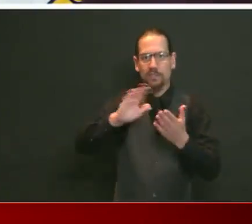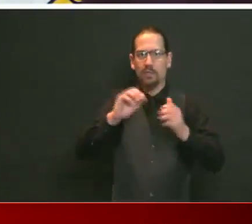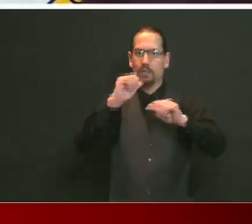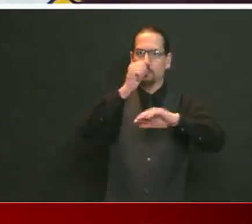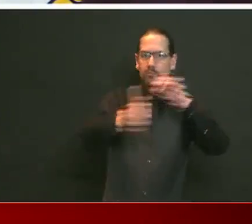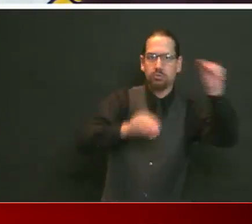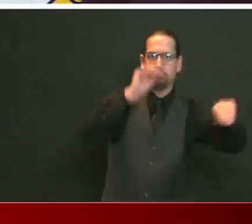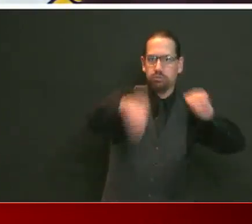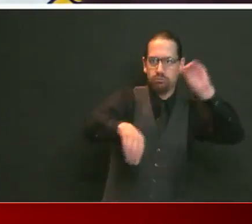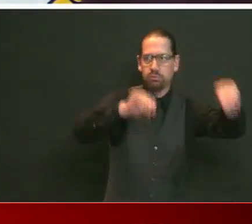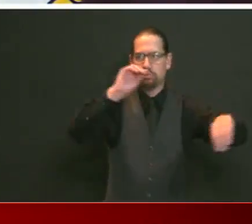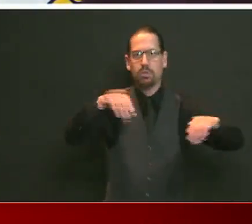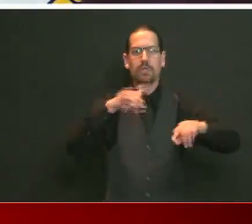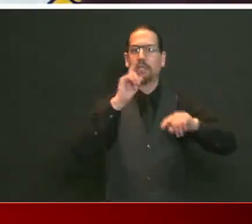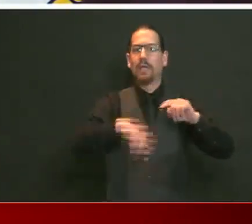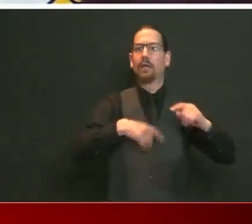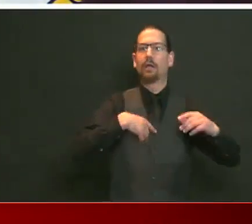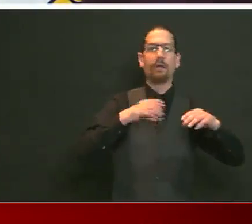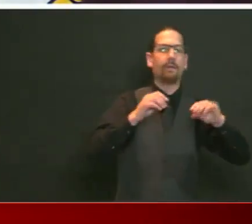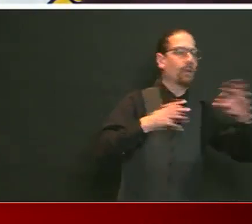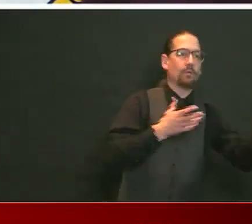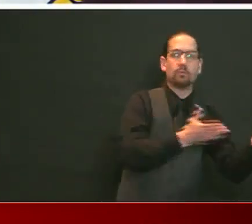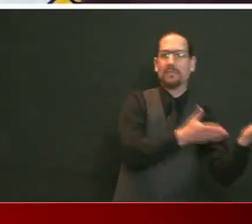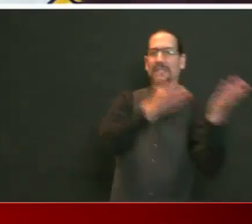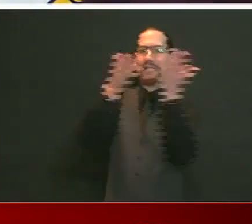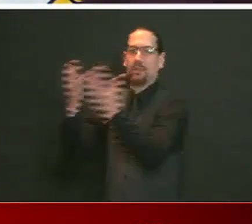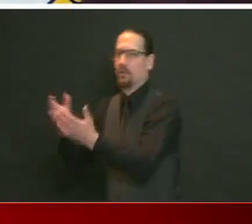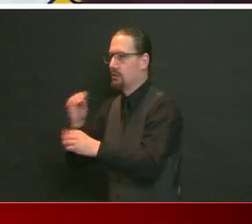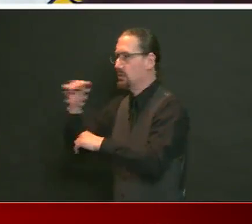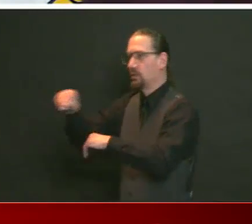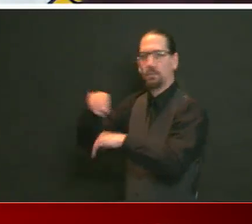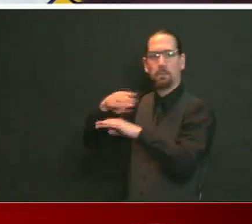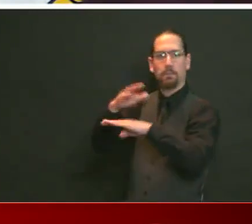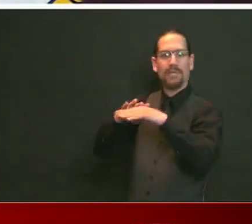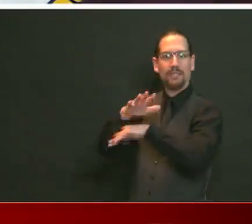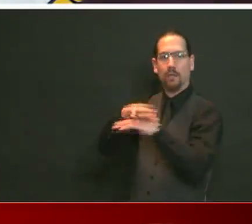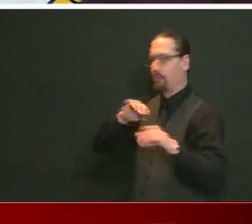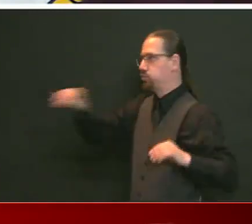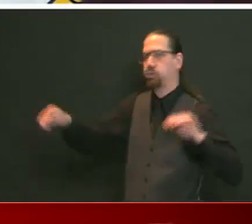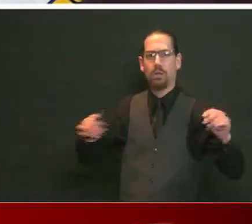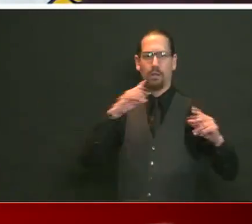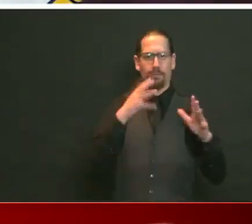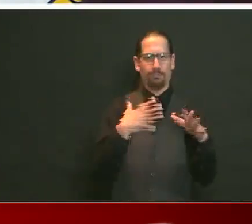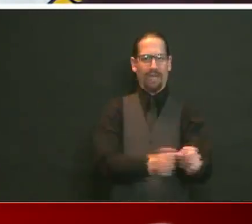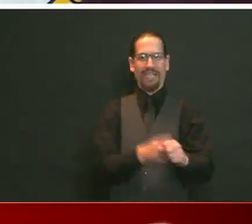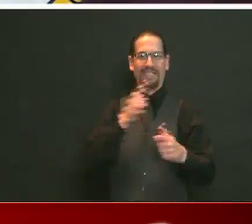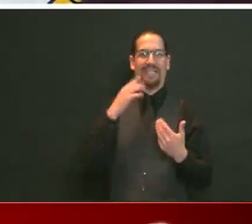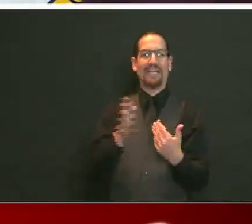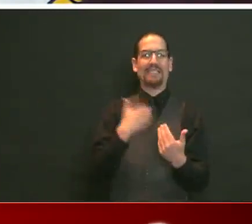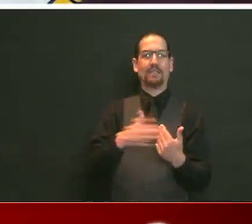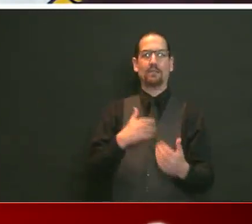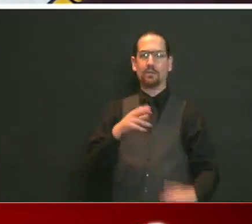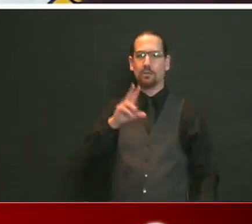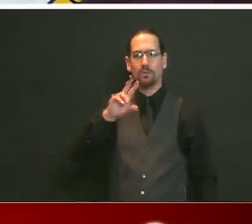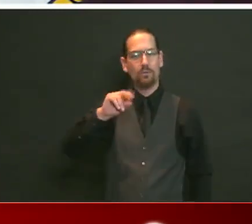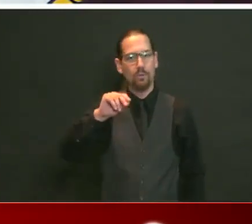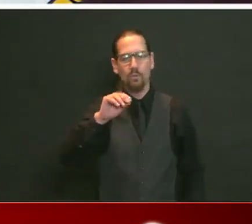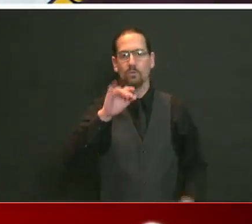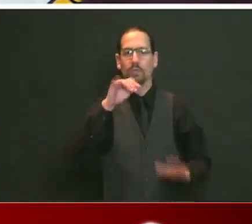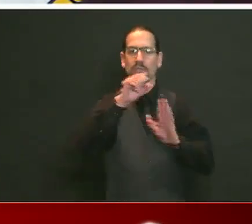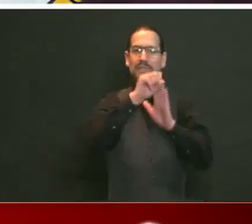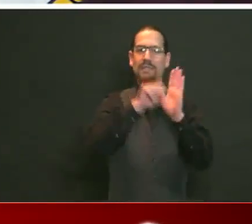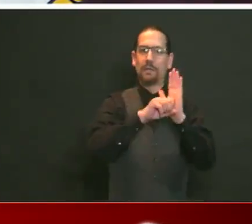getting it right operationally. You could do that more easily with two than five and the concern that you raise.